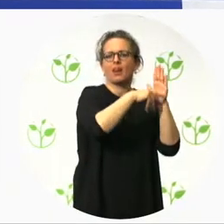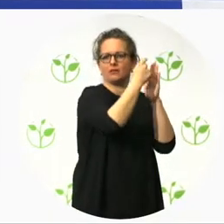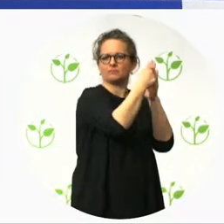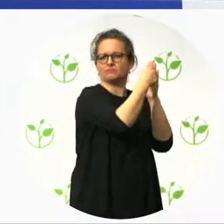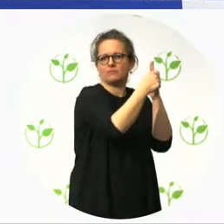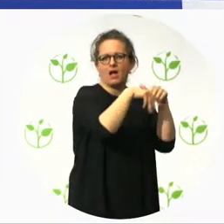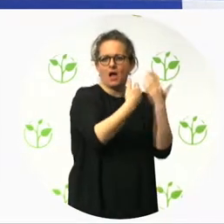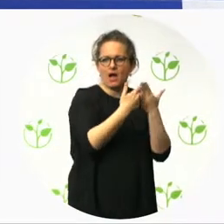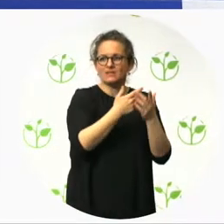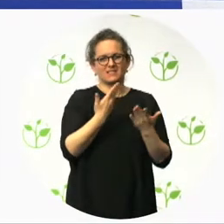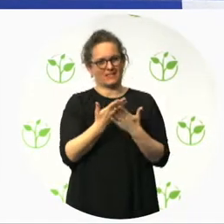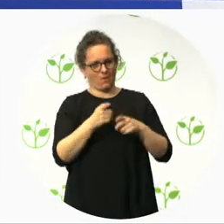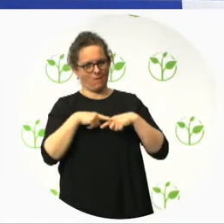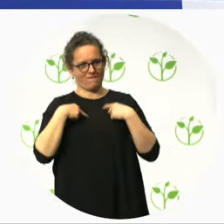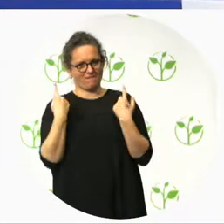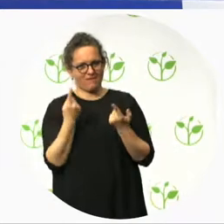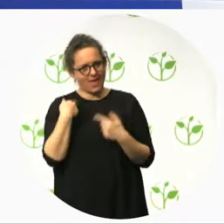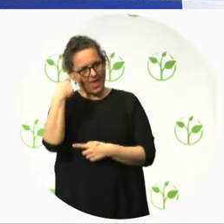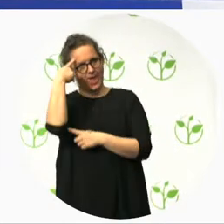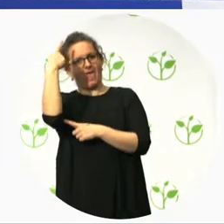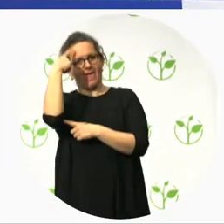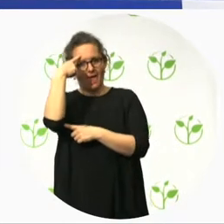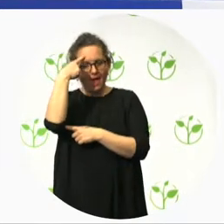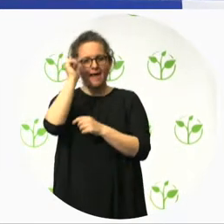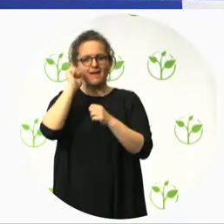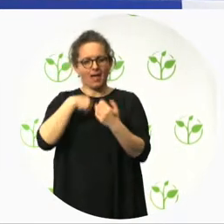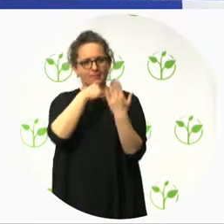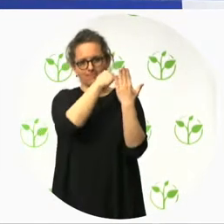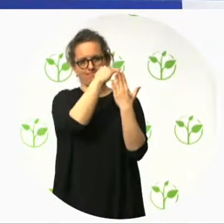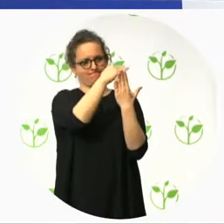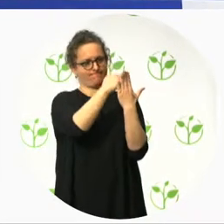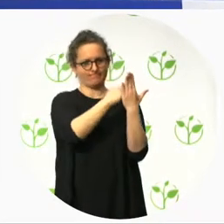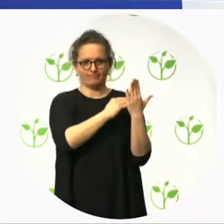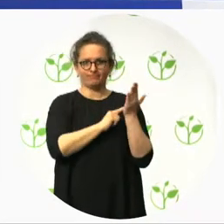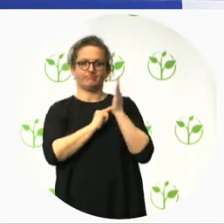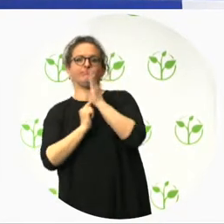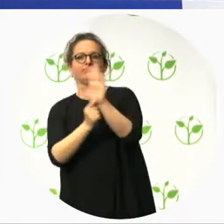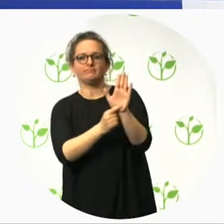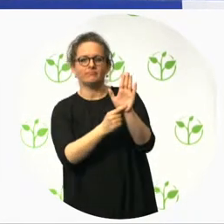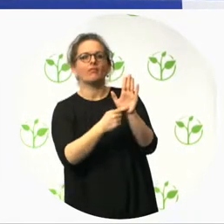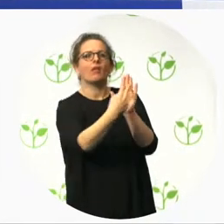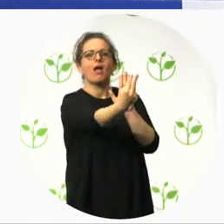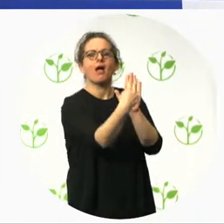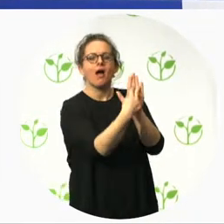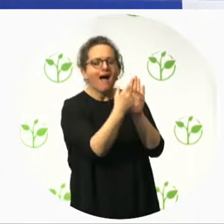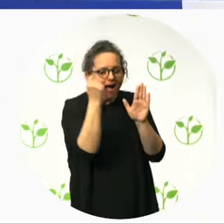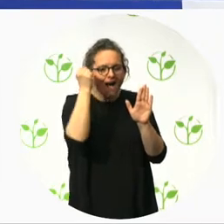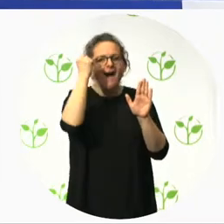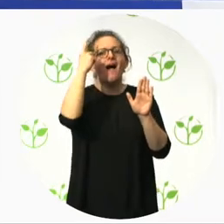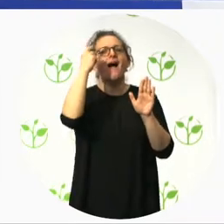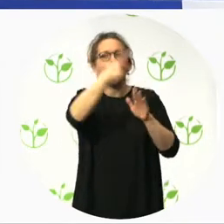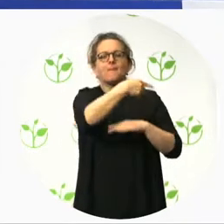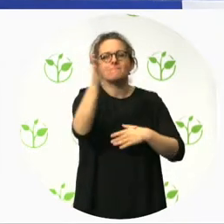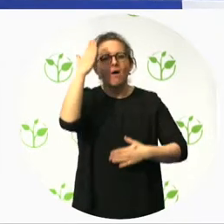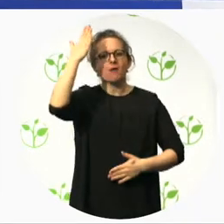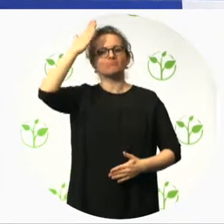wanted to do awareness raising in the businesses, and we wanted to transfer knowledge